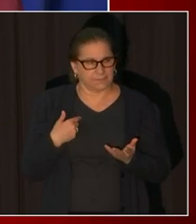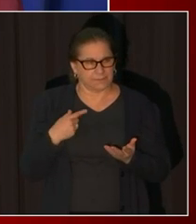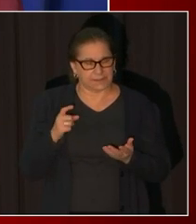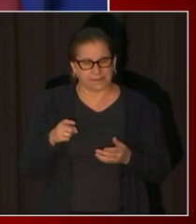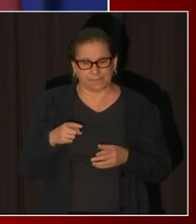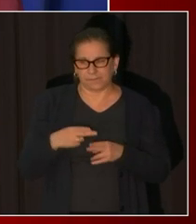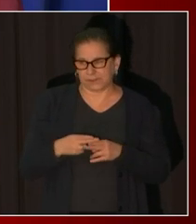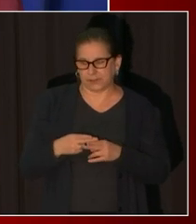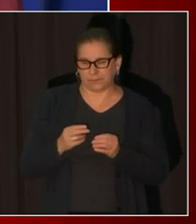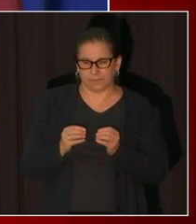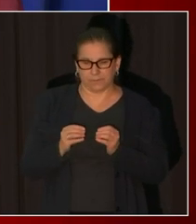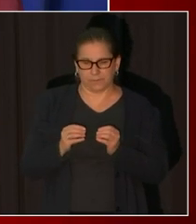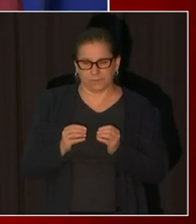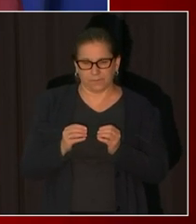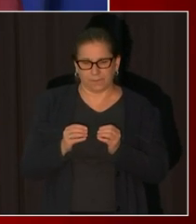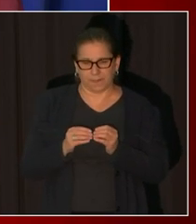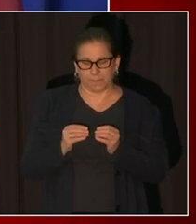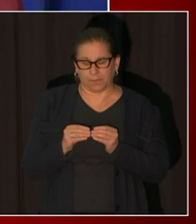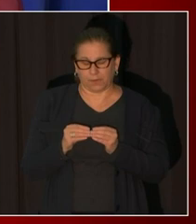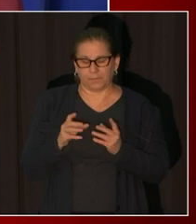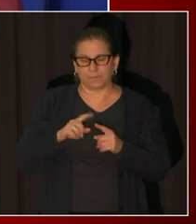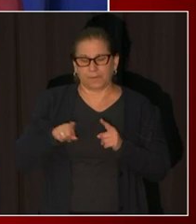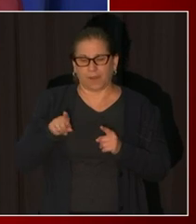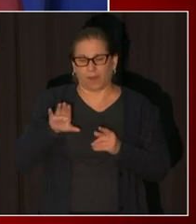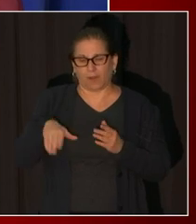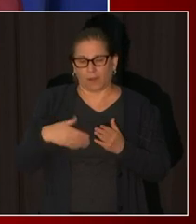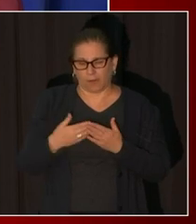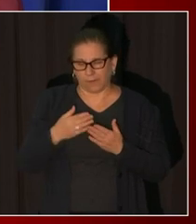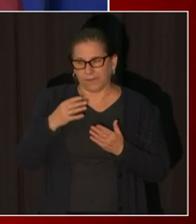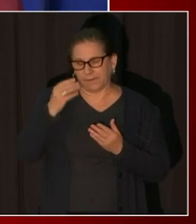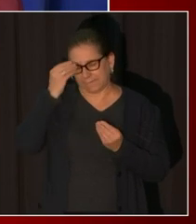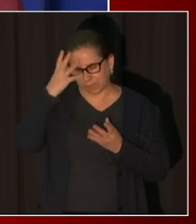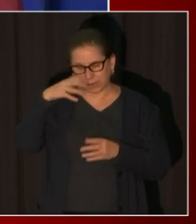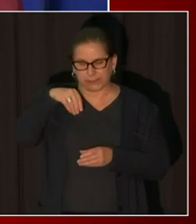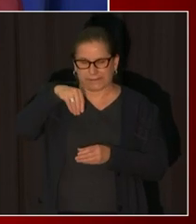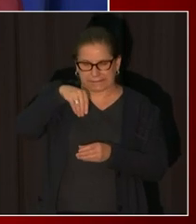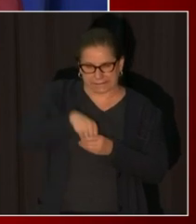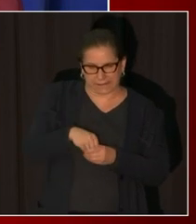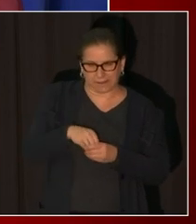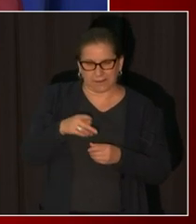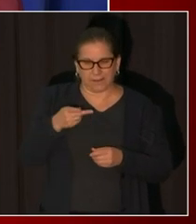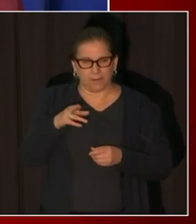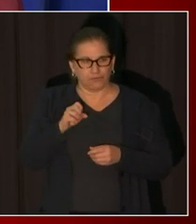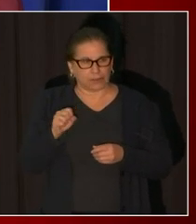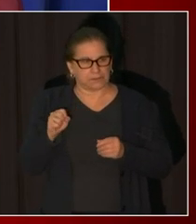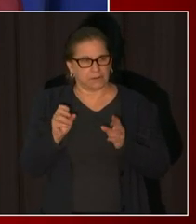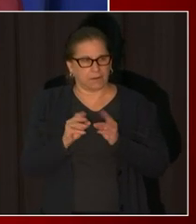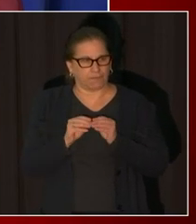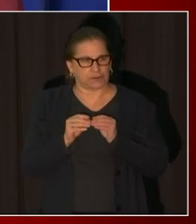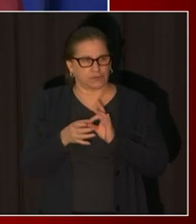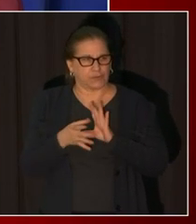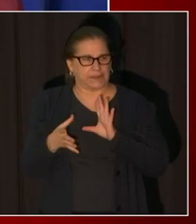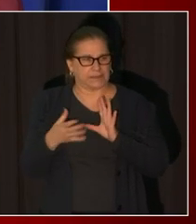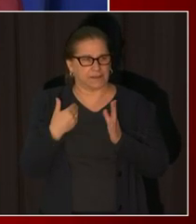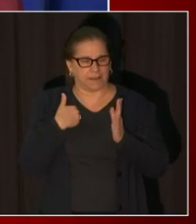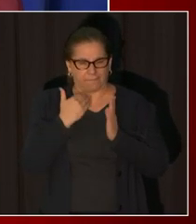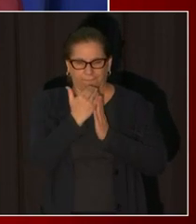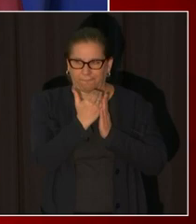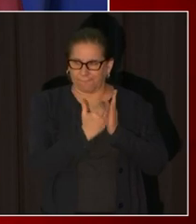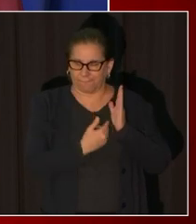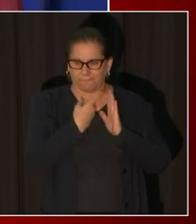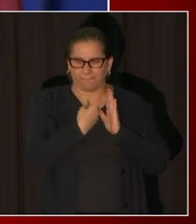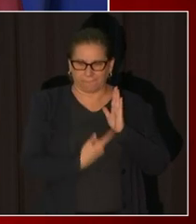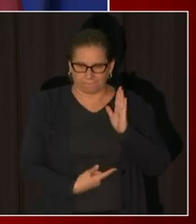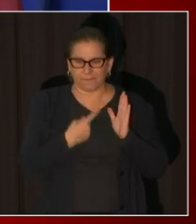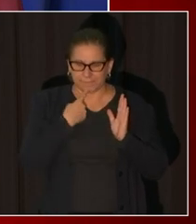in the press release so that's that's the answer to that question um second part of your question was on the pilot and